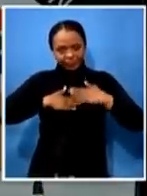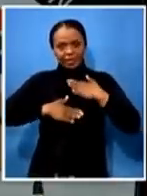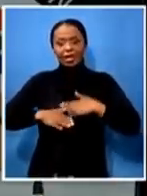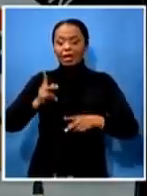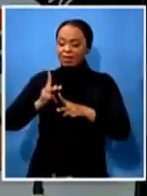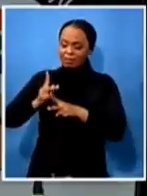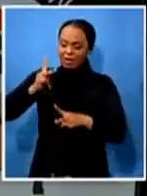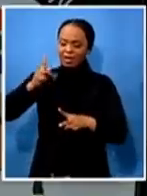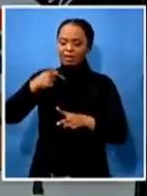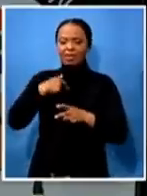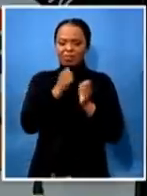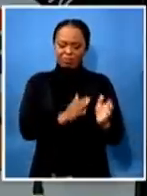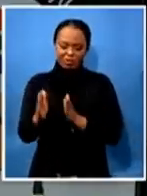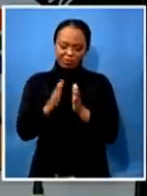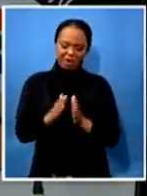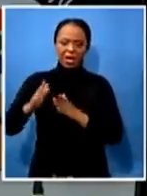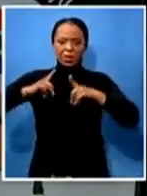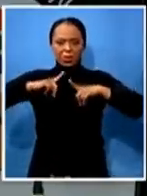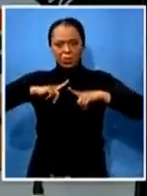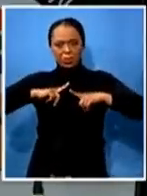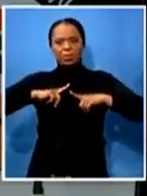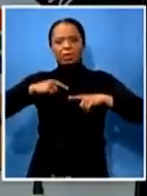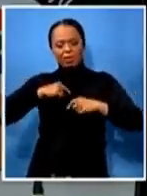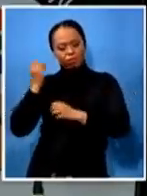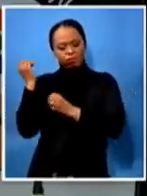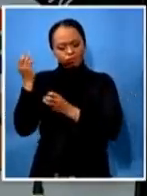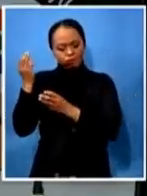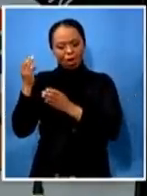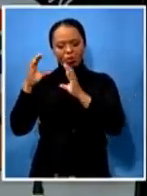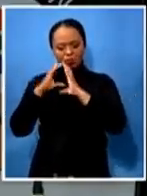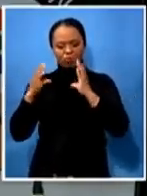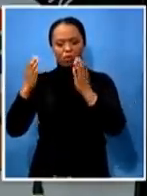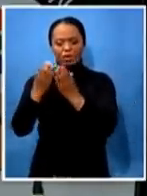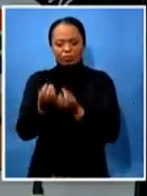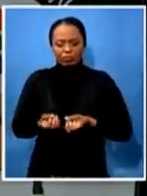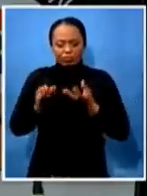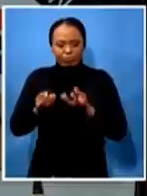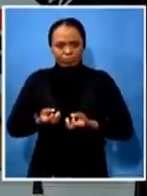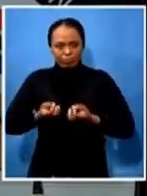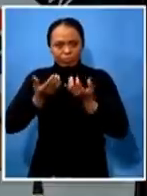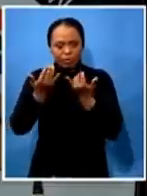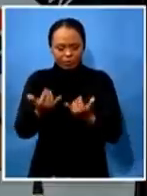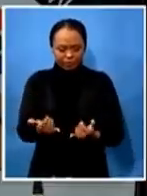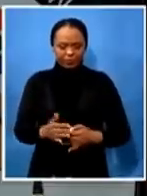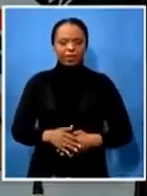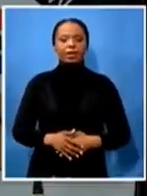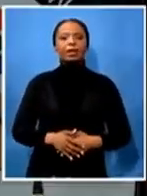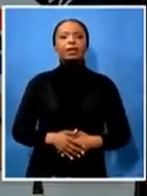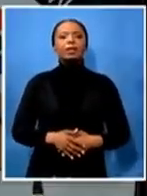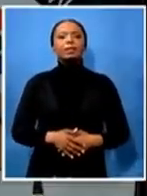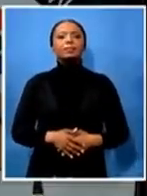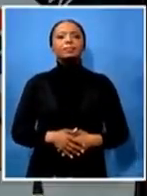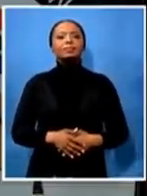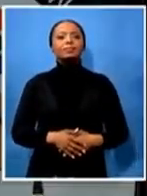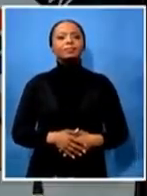promise to continue cooperating with your good self just as a as a precursor to to